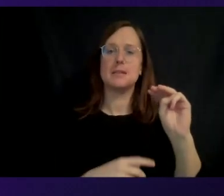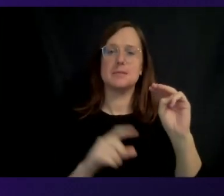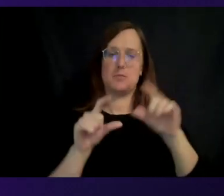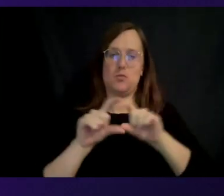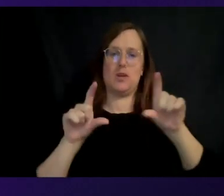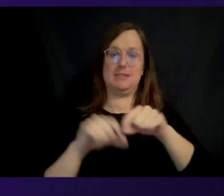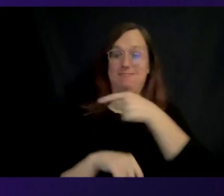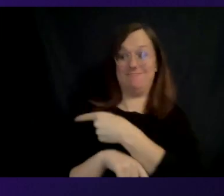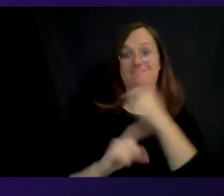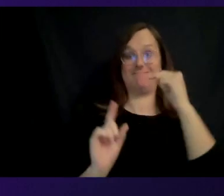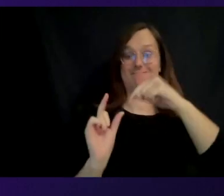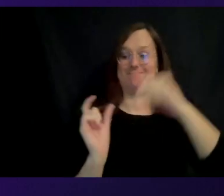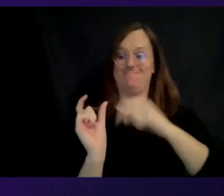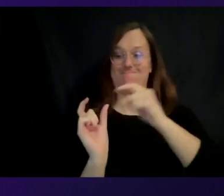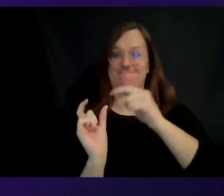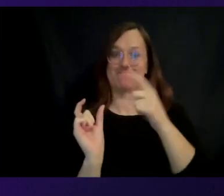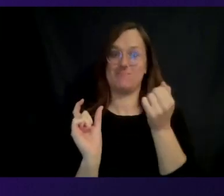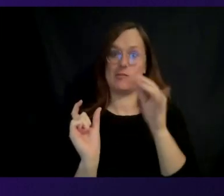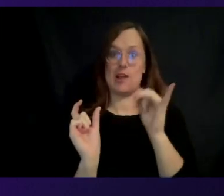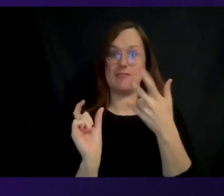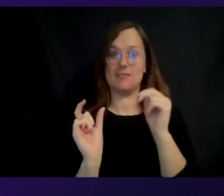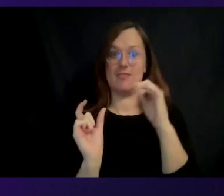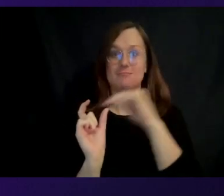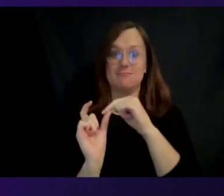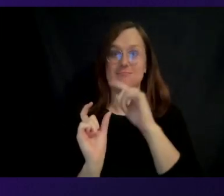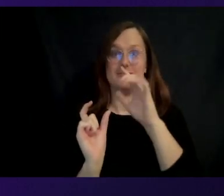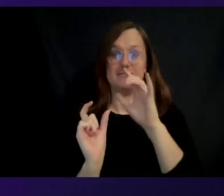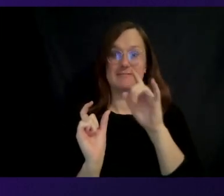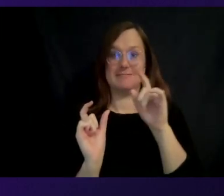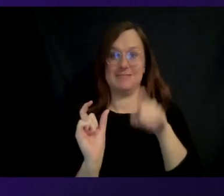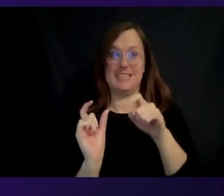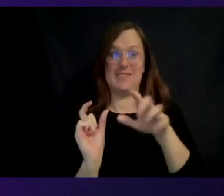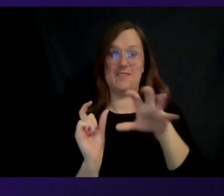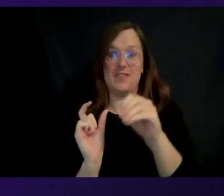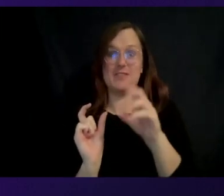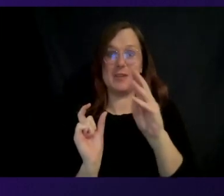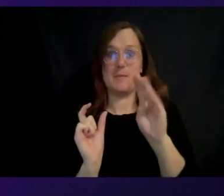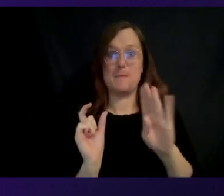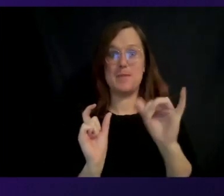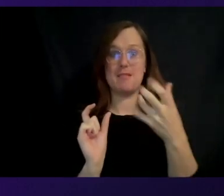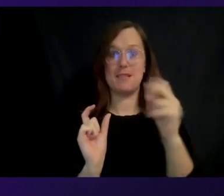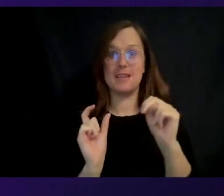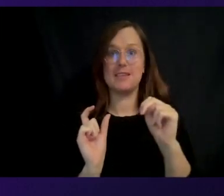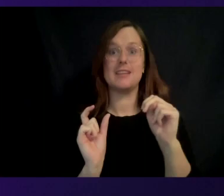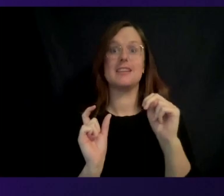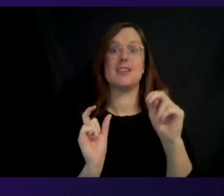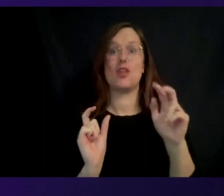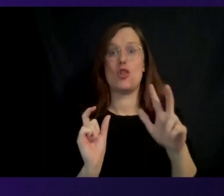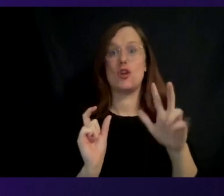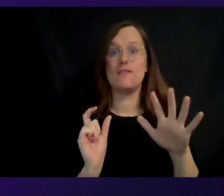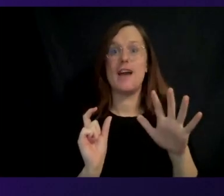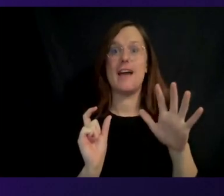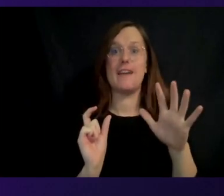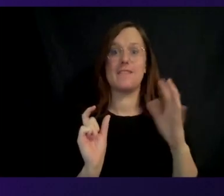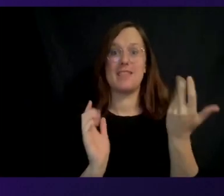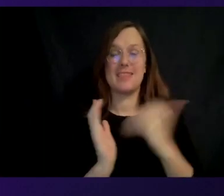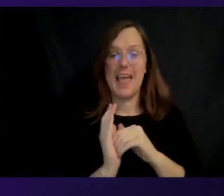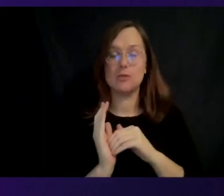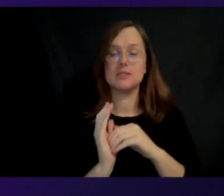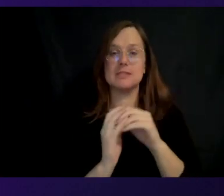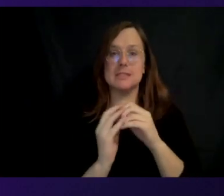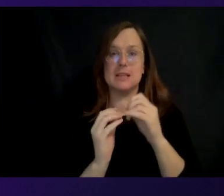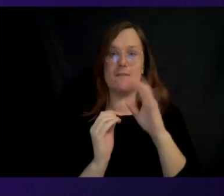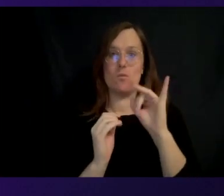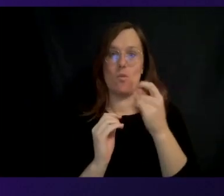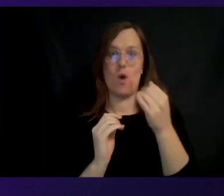50 billion transistors and 35,000 meters of wires we put in there, over